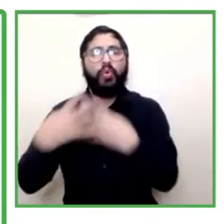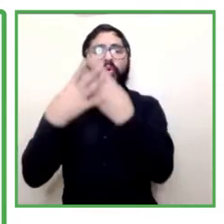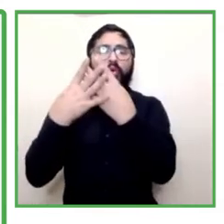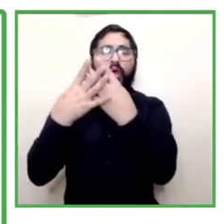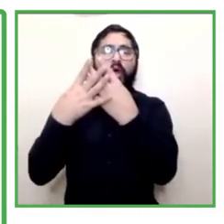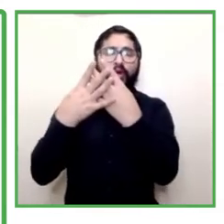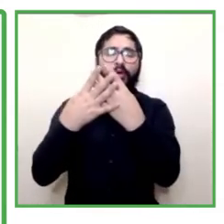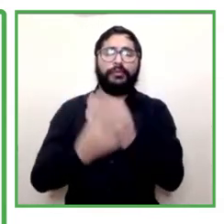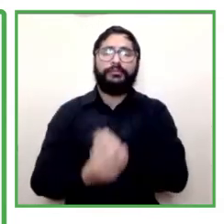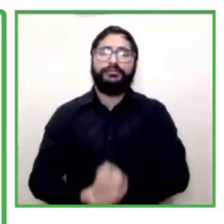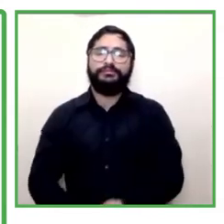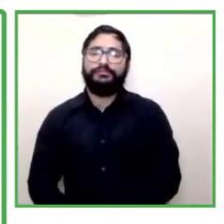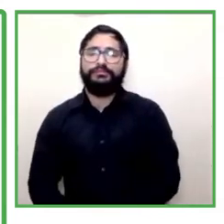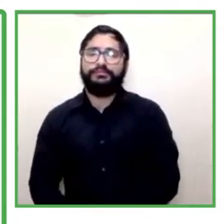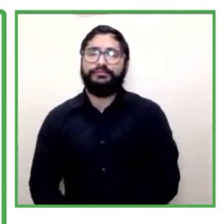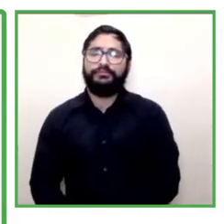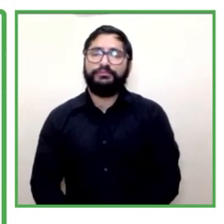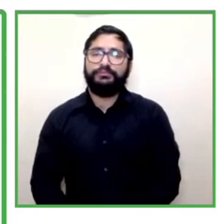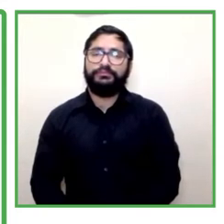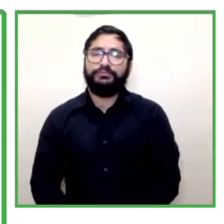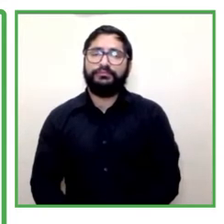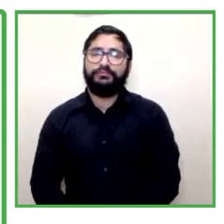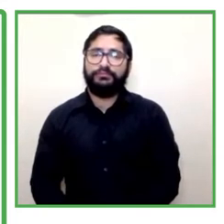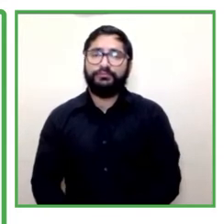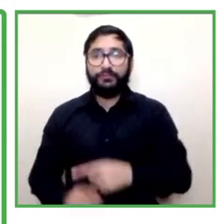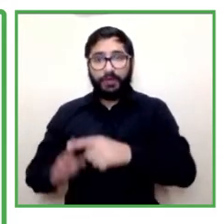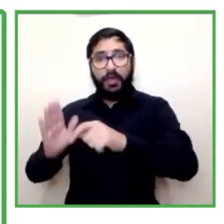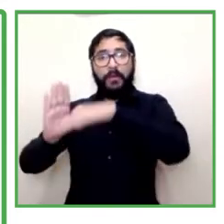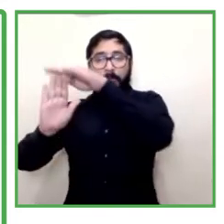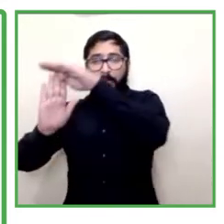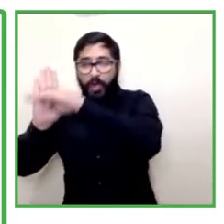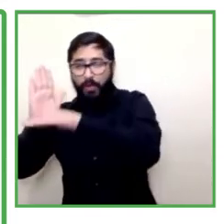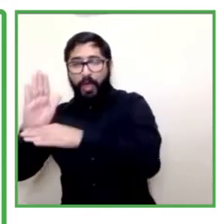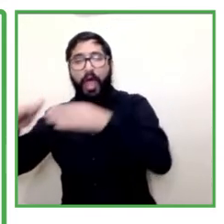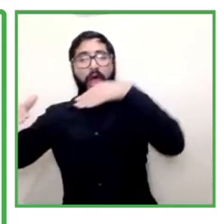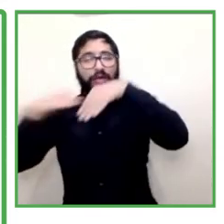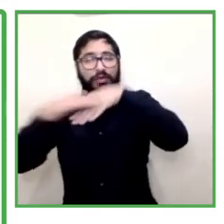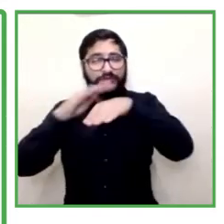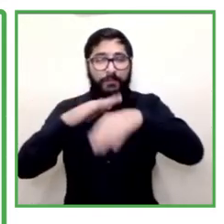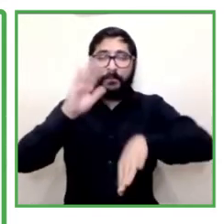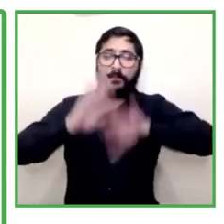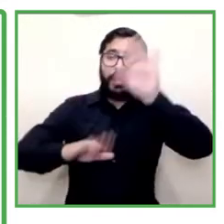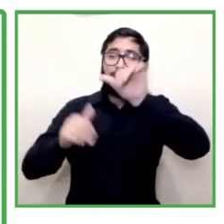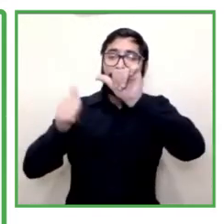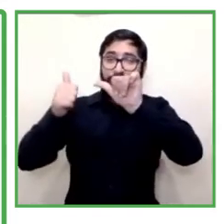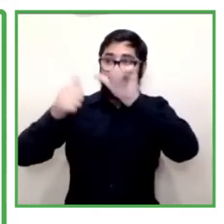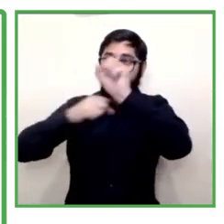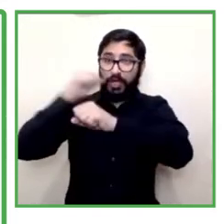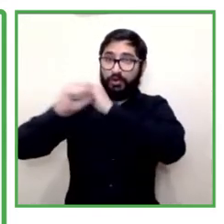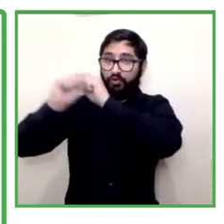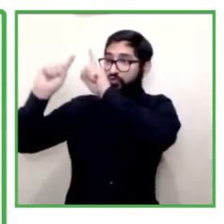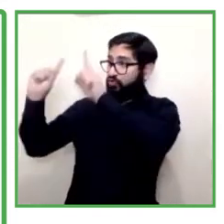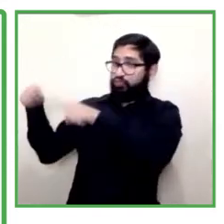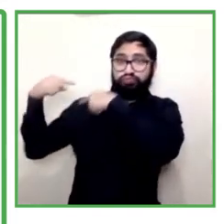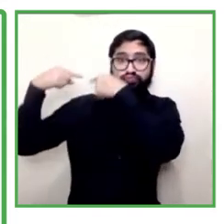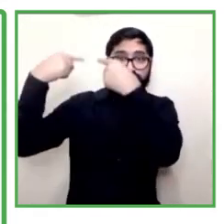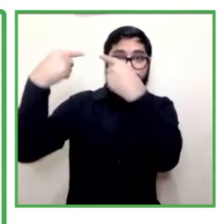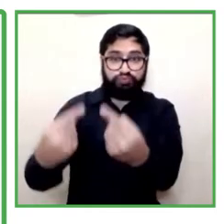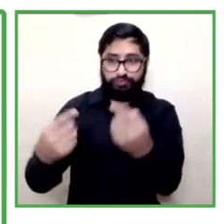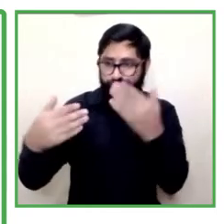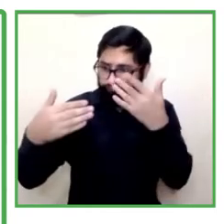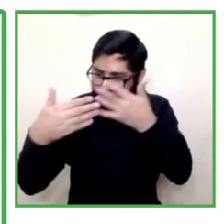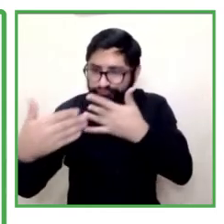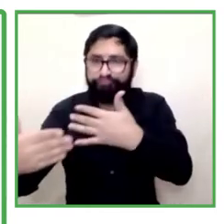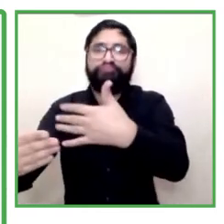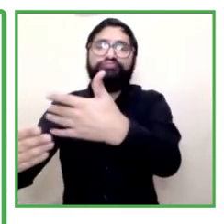programs that have education of six months to a